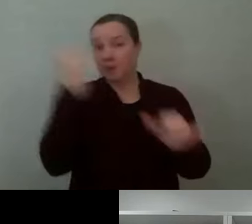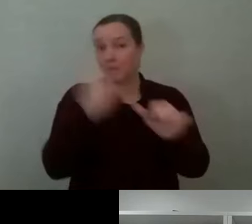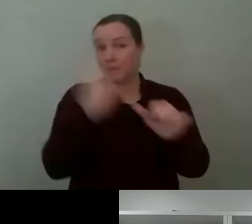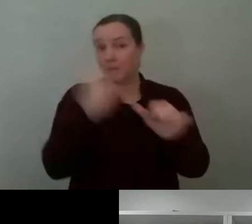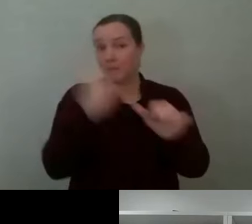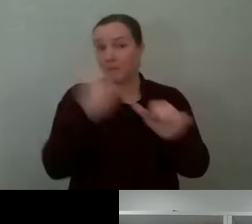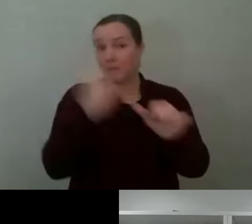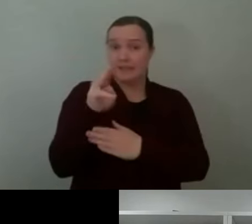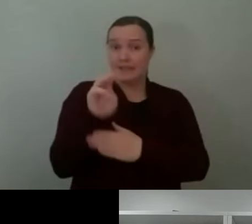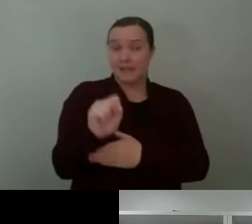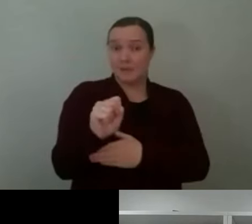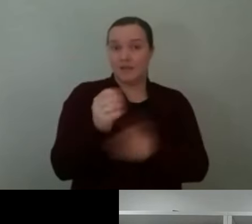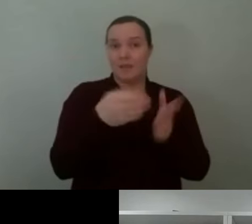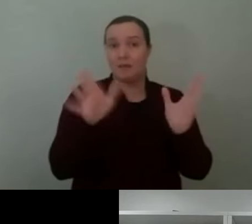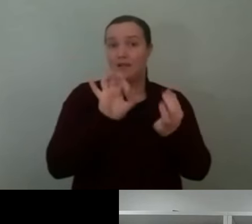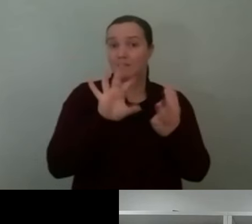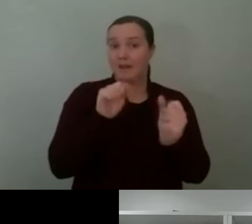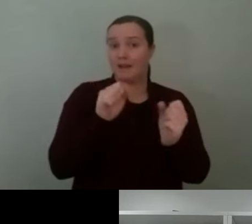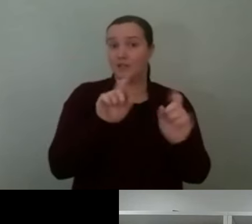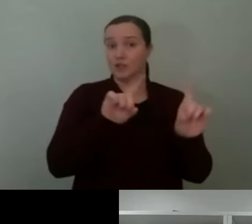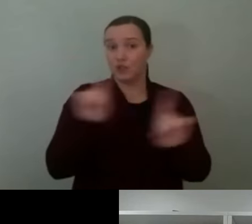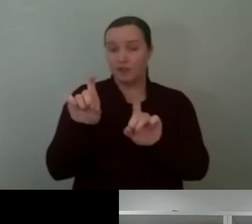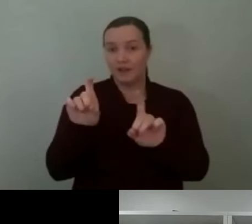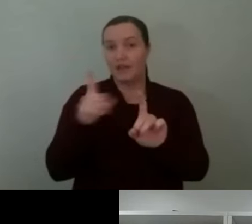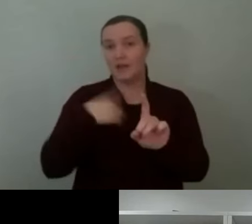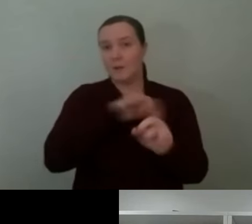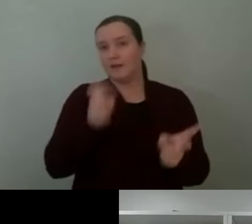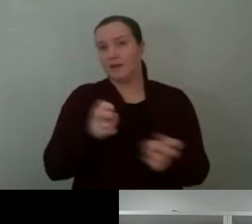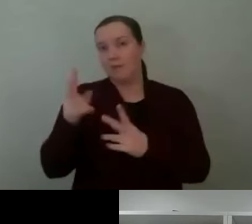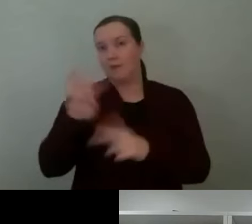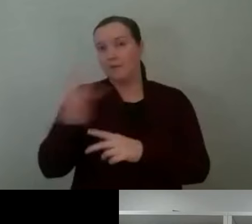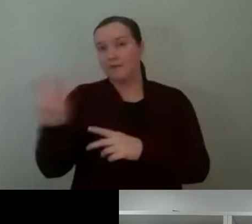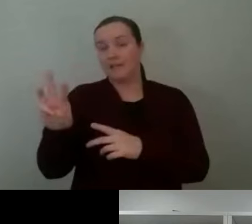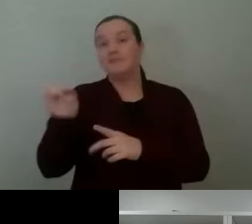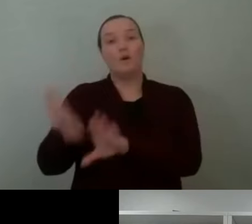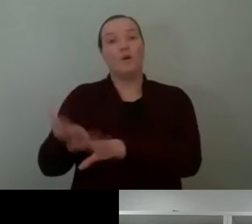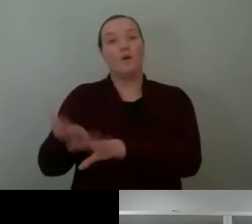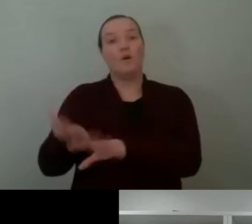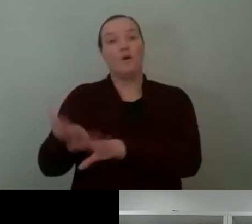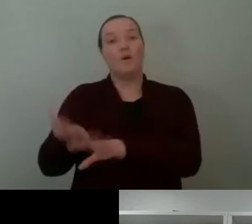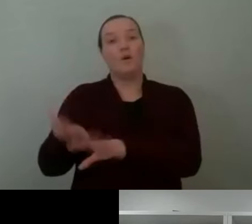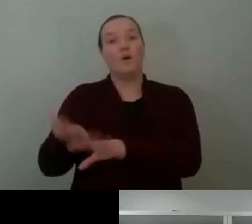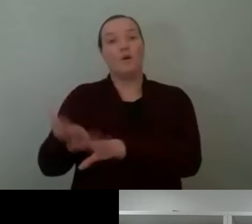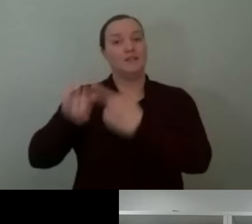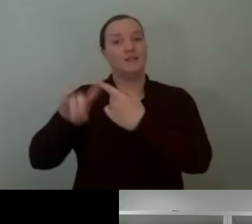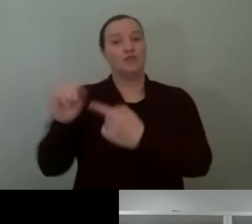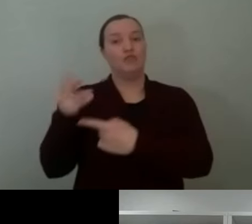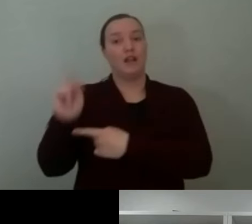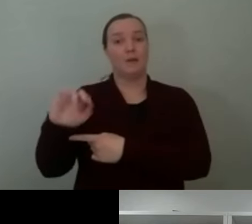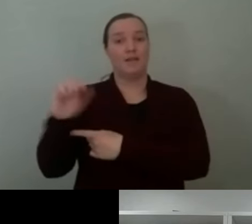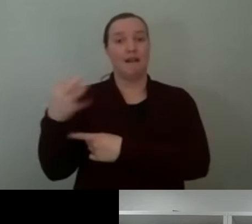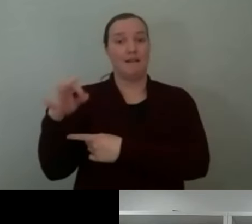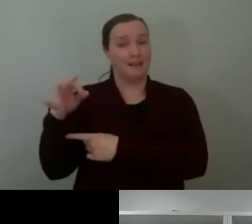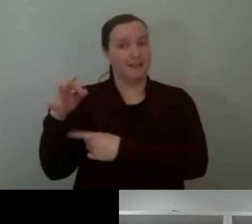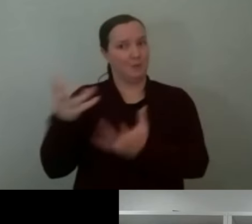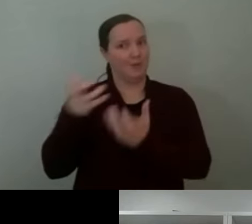will be up on our site the survey will remain open until January 19th and we would love to hear from all of you as we continue to